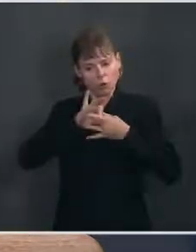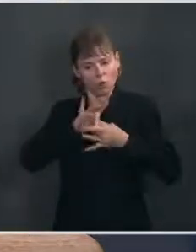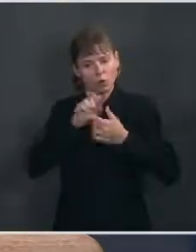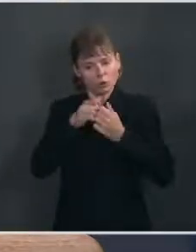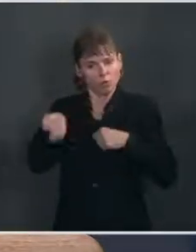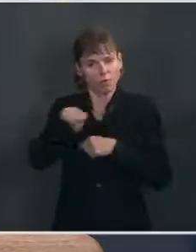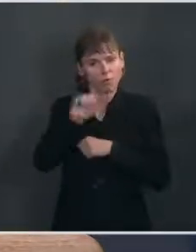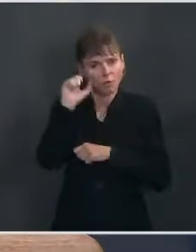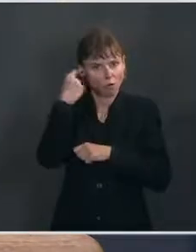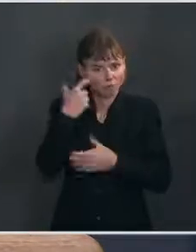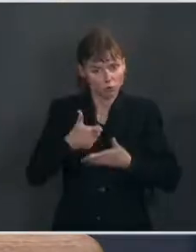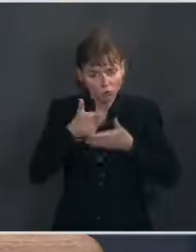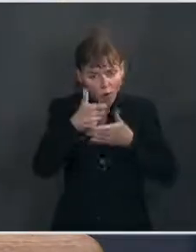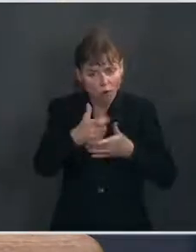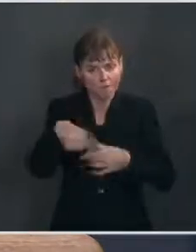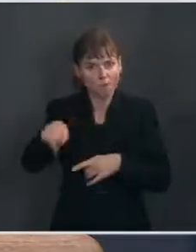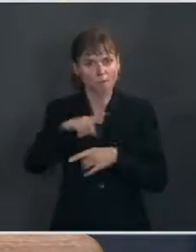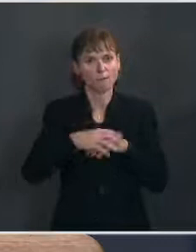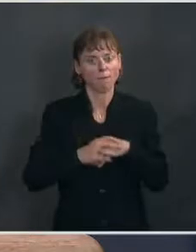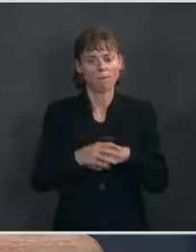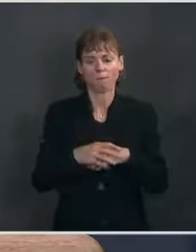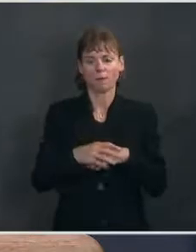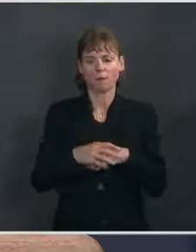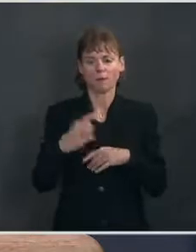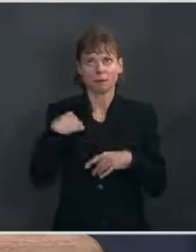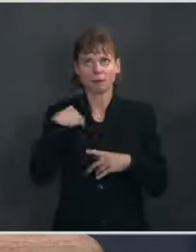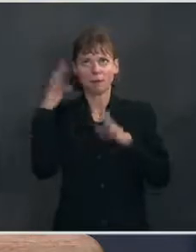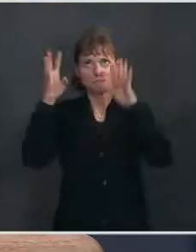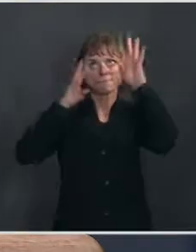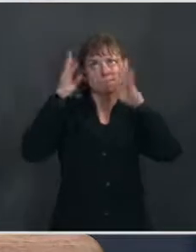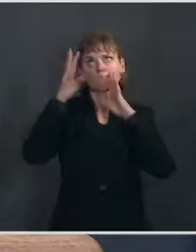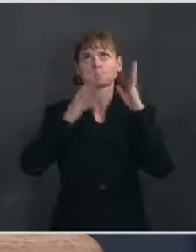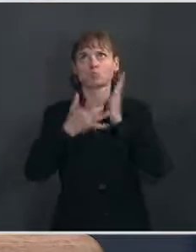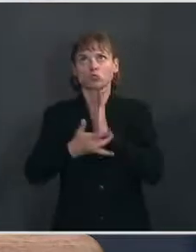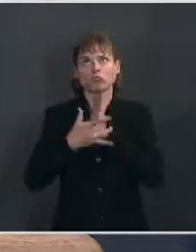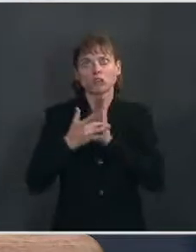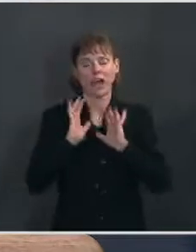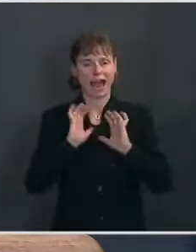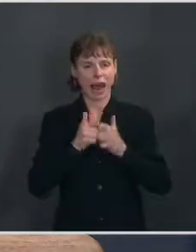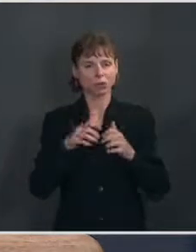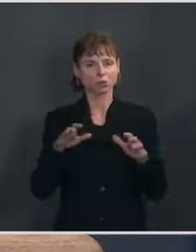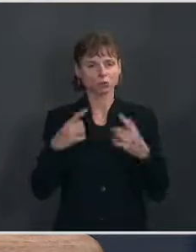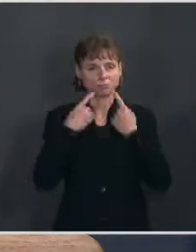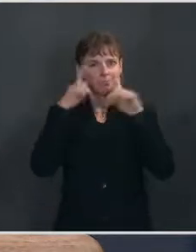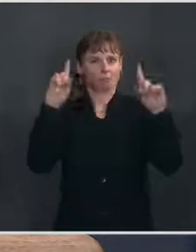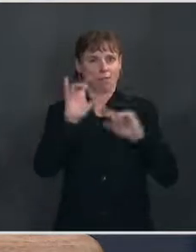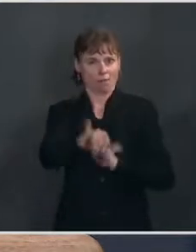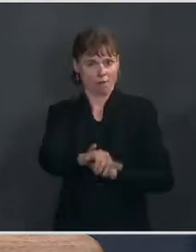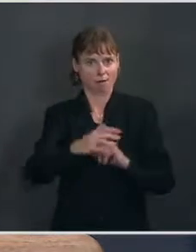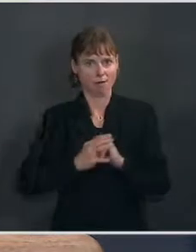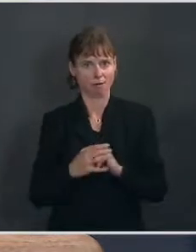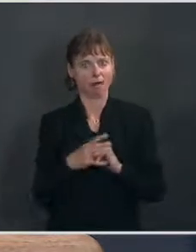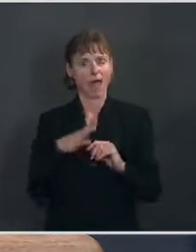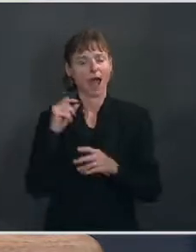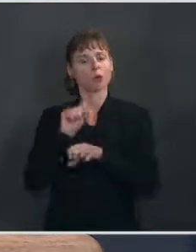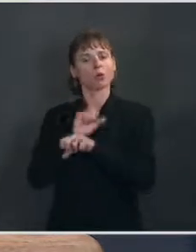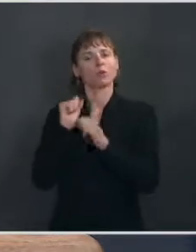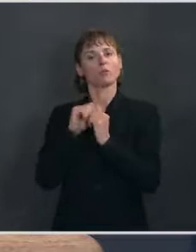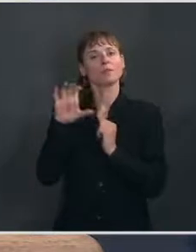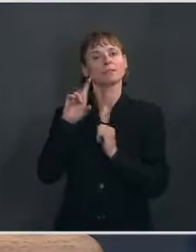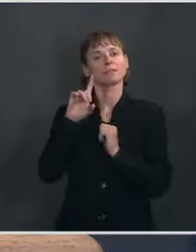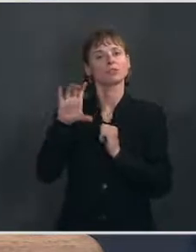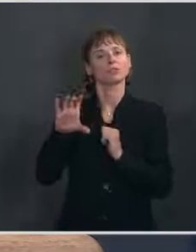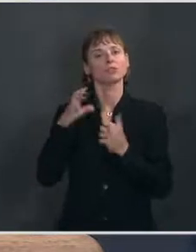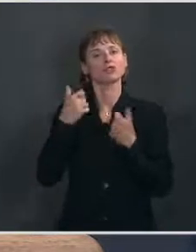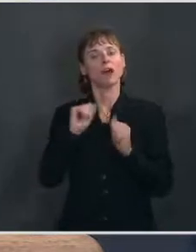that front and think strategically and creatively about how to do that. And we're also working with CDC to identify and explore ways to urgently